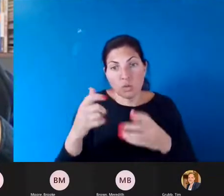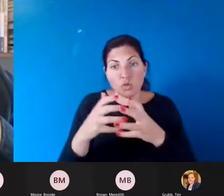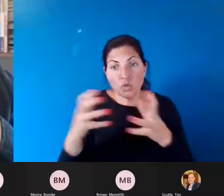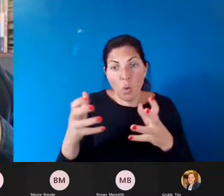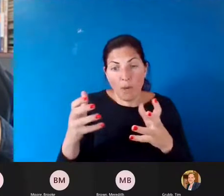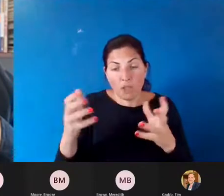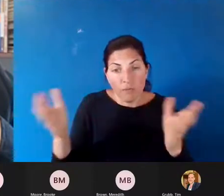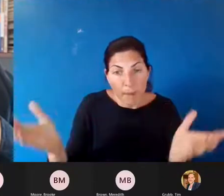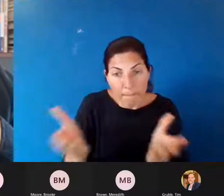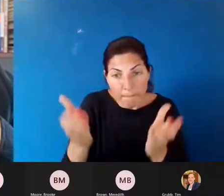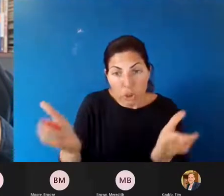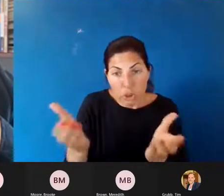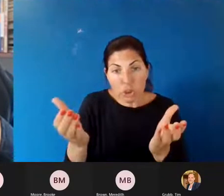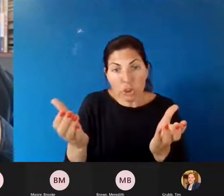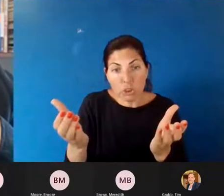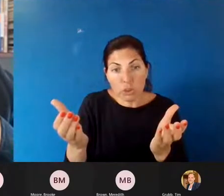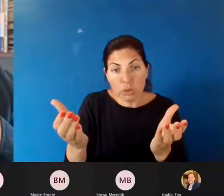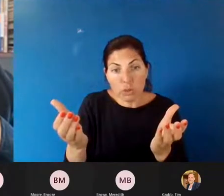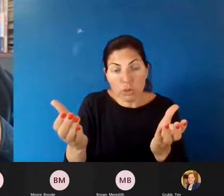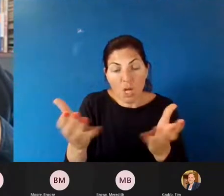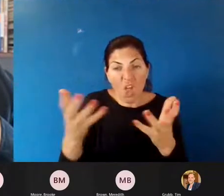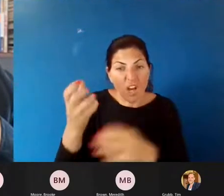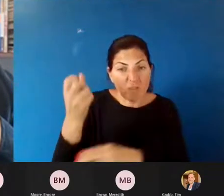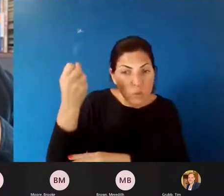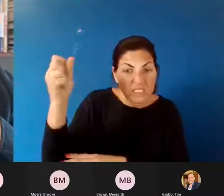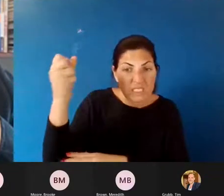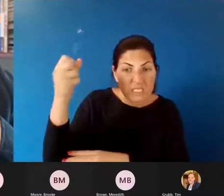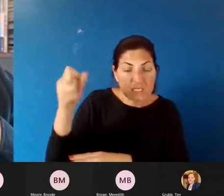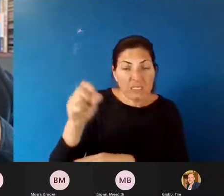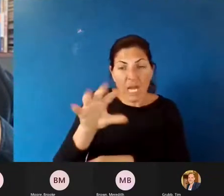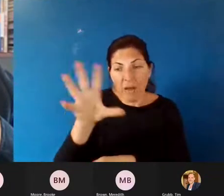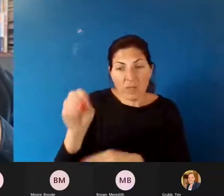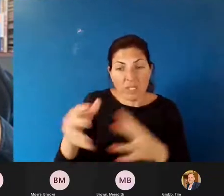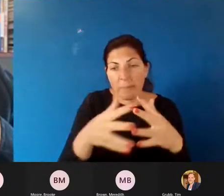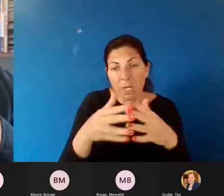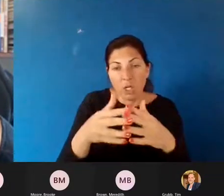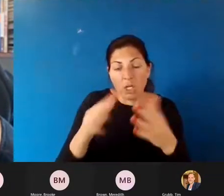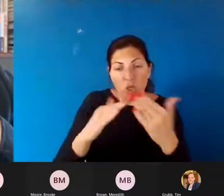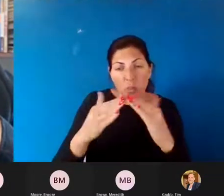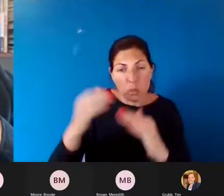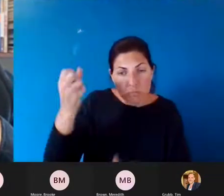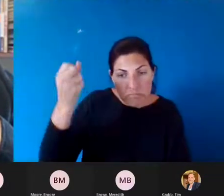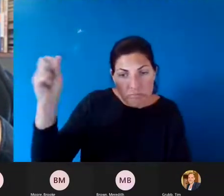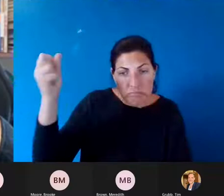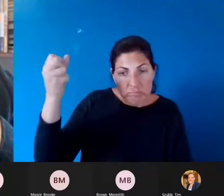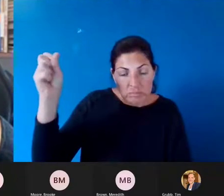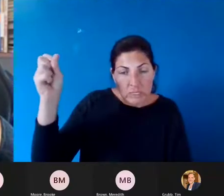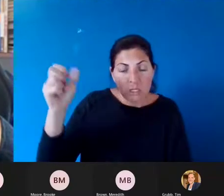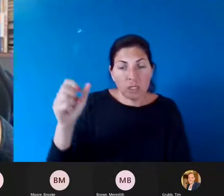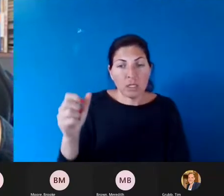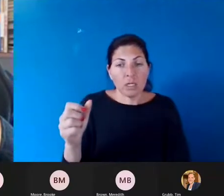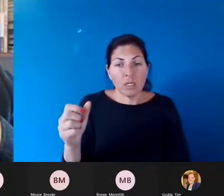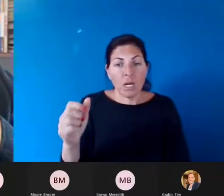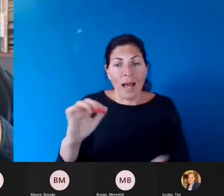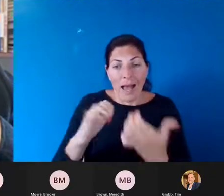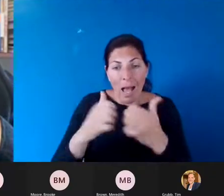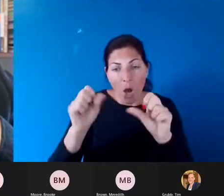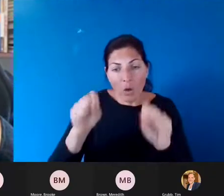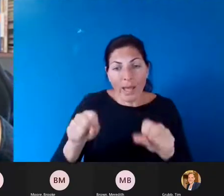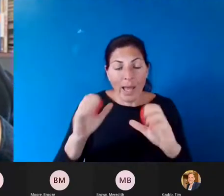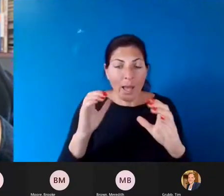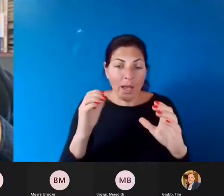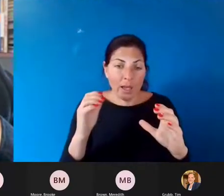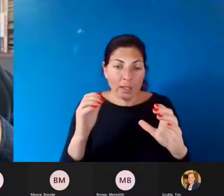of, oh, there's a lot of resistance from that community. How best can we be able to communicate,